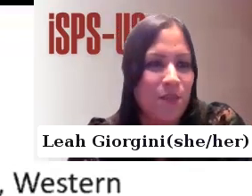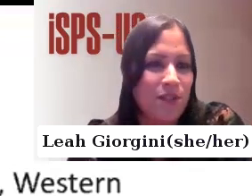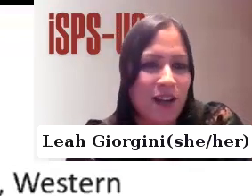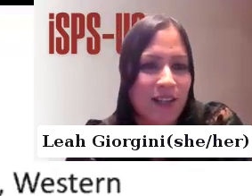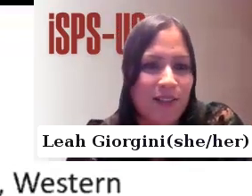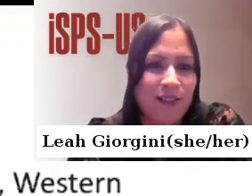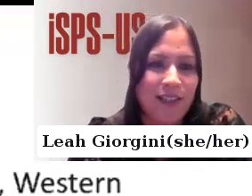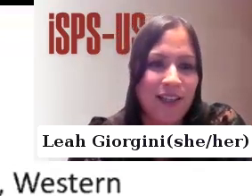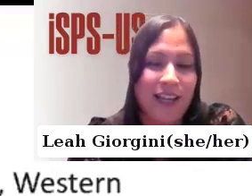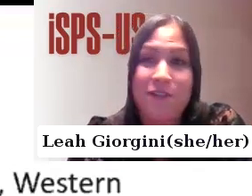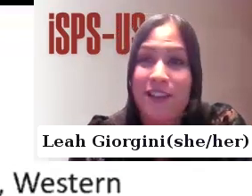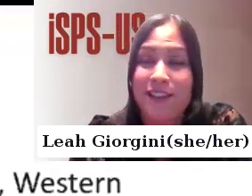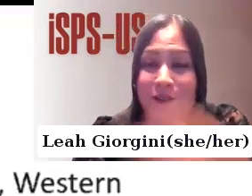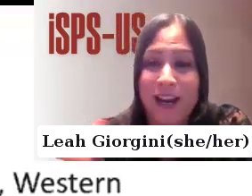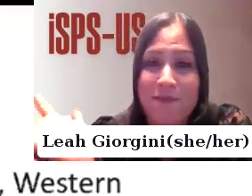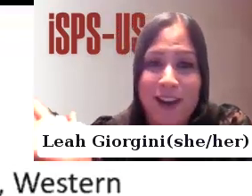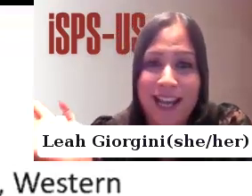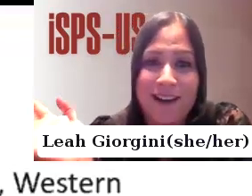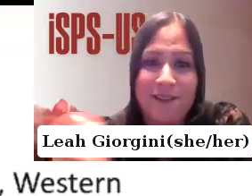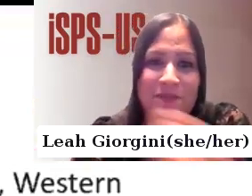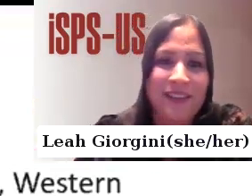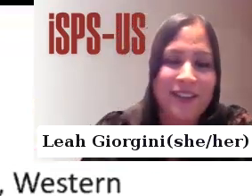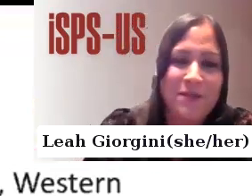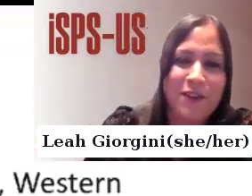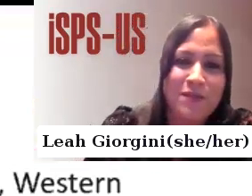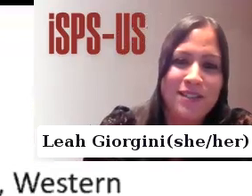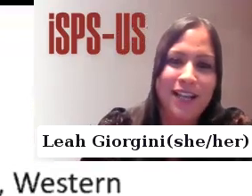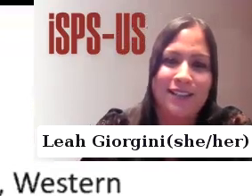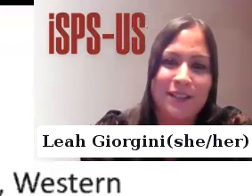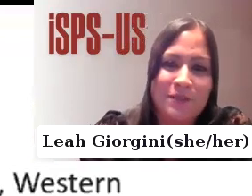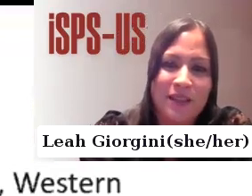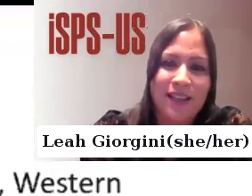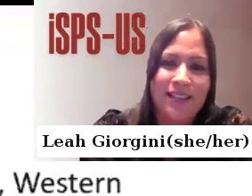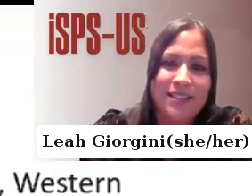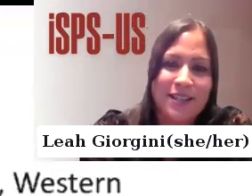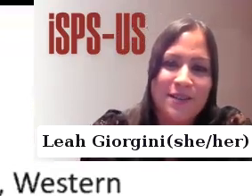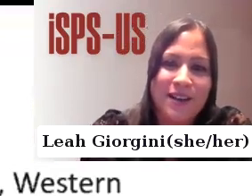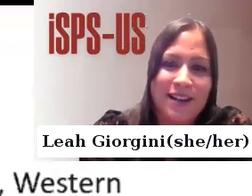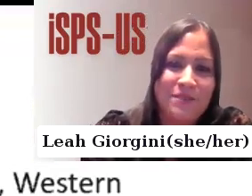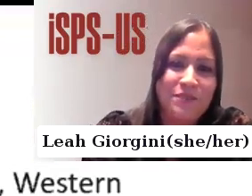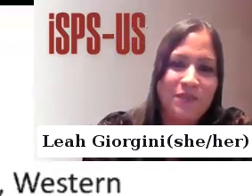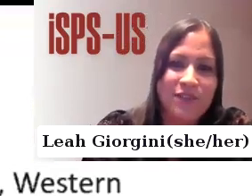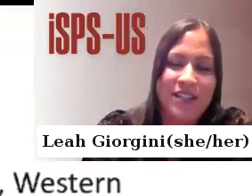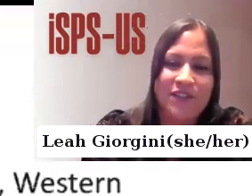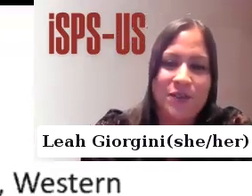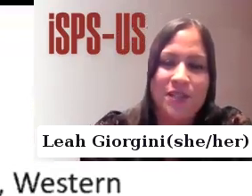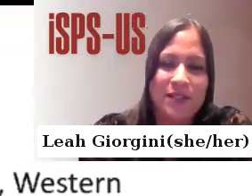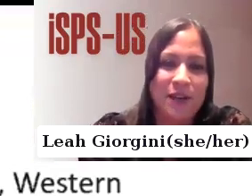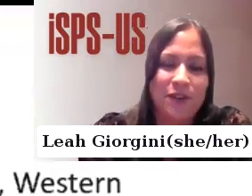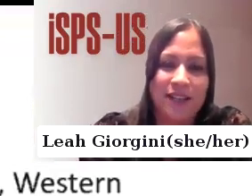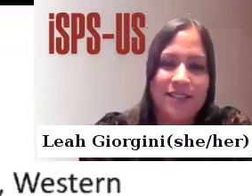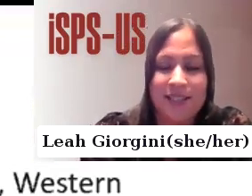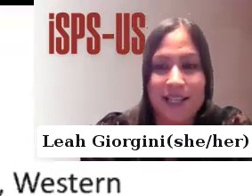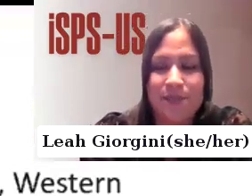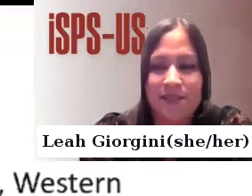for questions is open dialogue uh in finland where i am right now the home of open dialogue so um it's for individuals